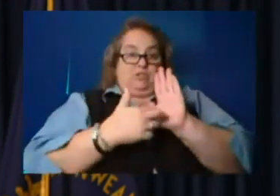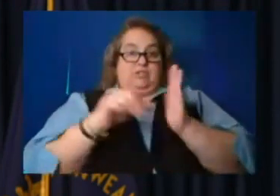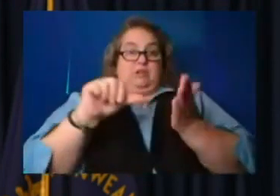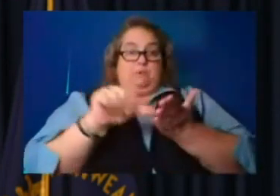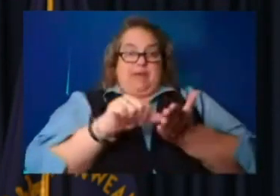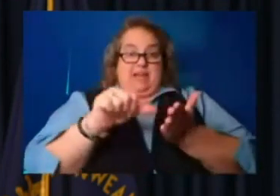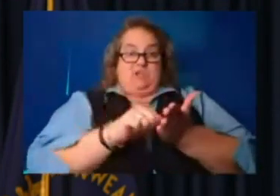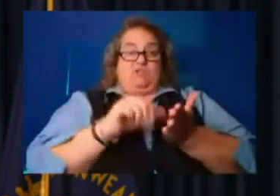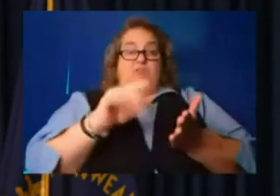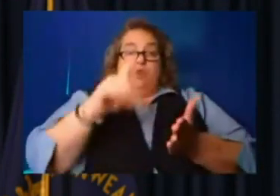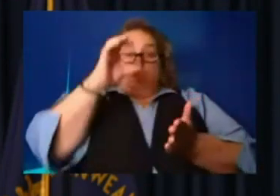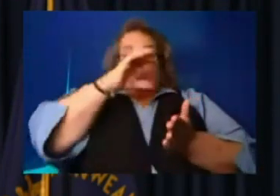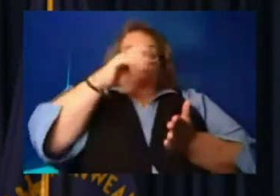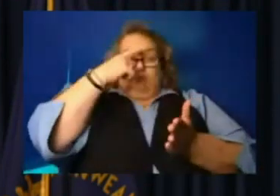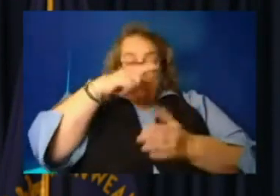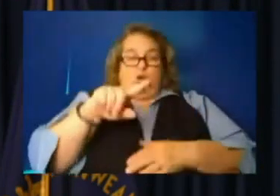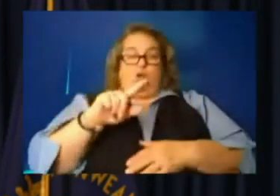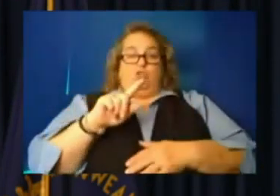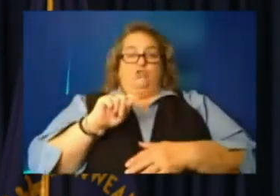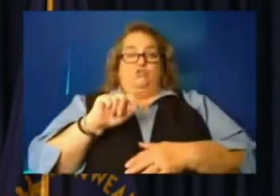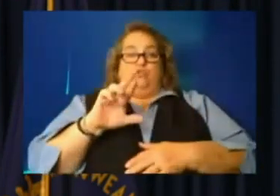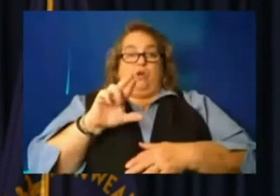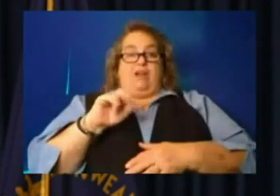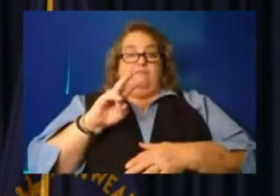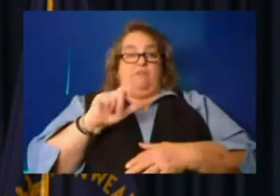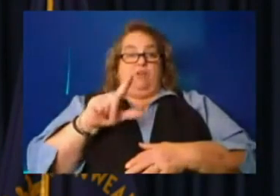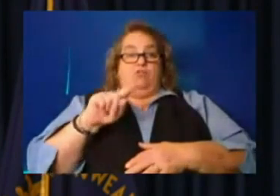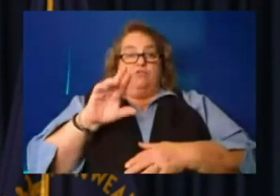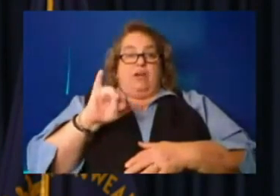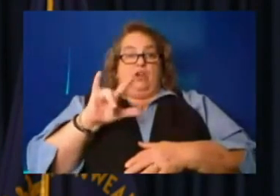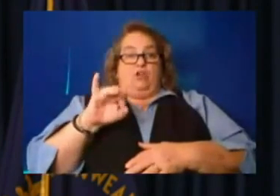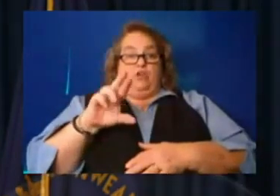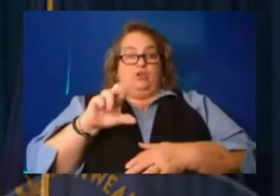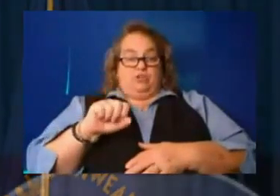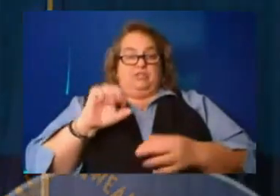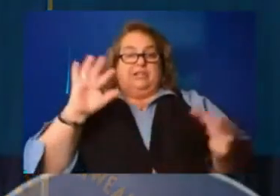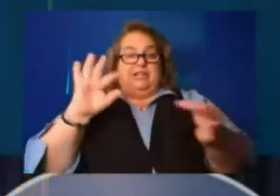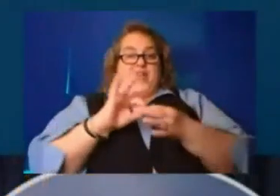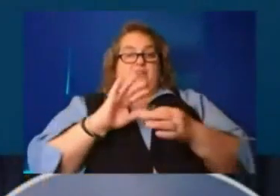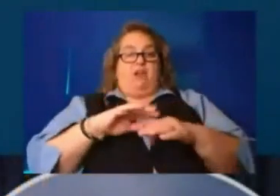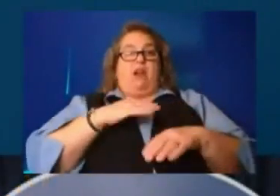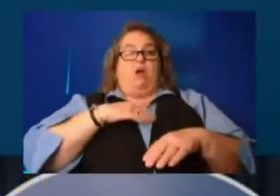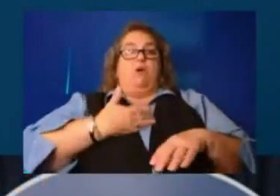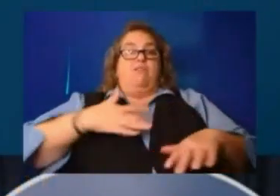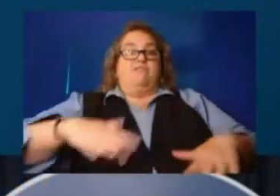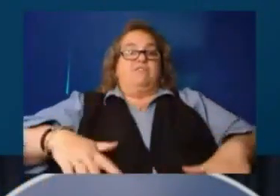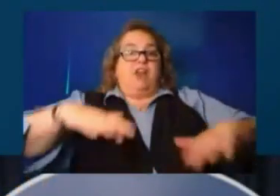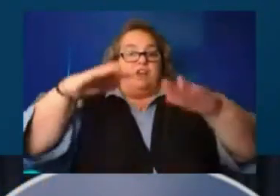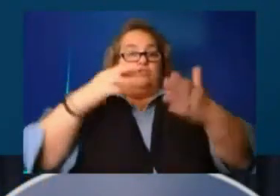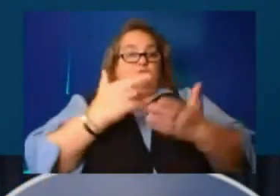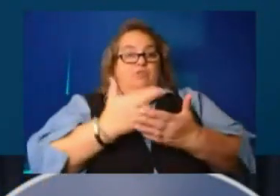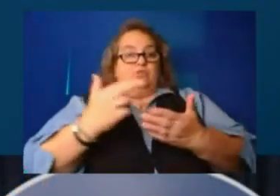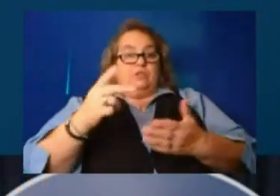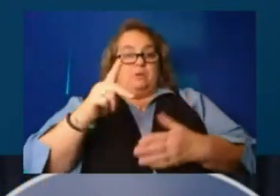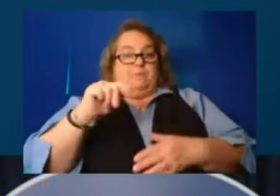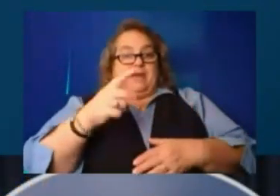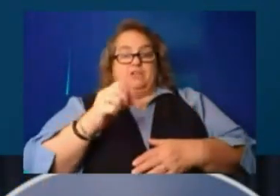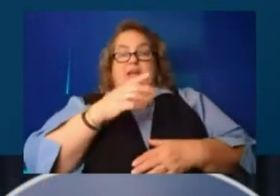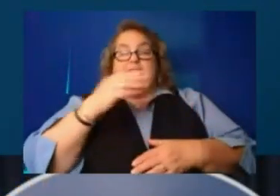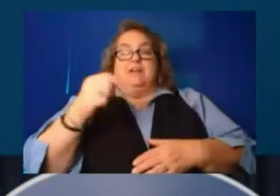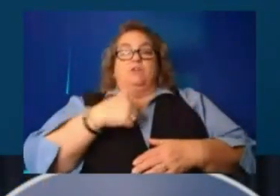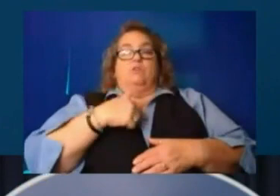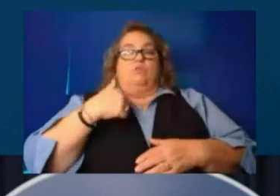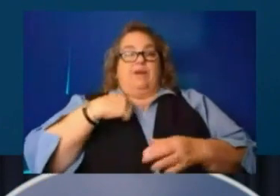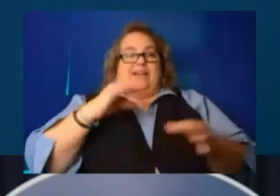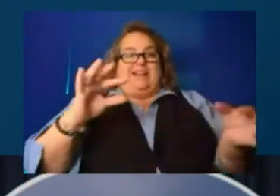for travel trailers linked on our flood resources page, and we've provided flyers to FEMA disaster recovery centers and the